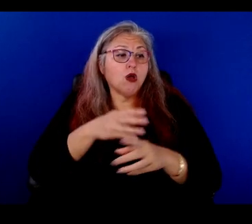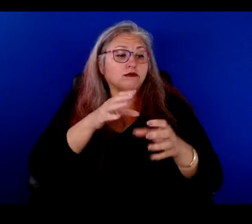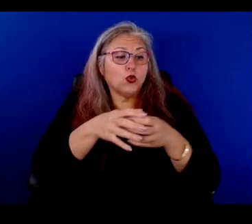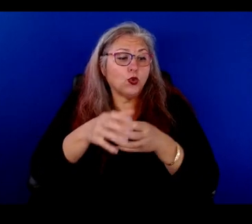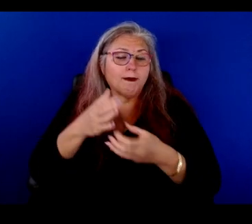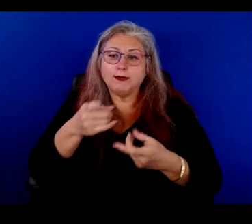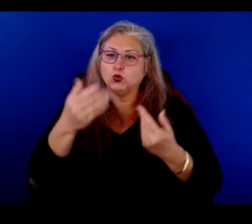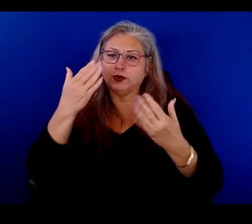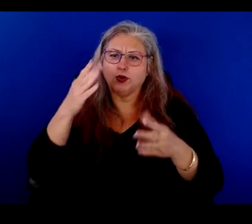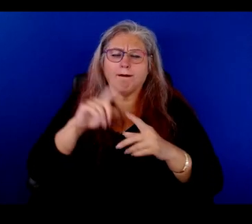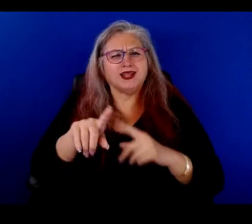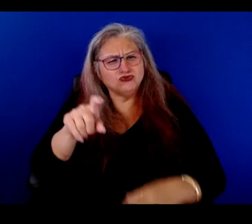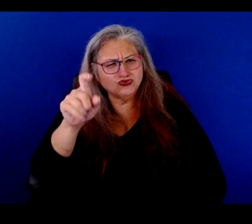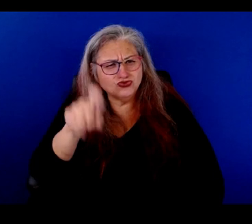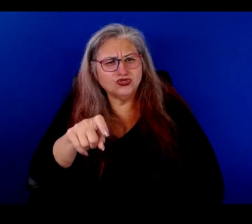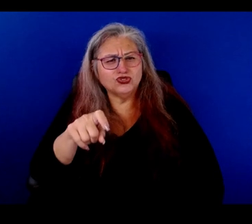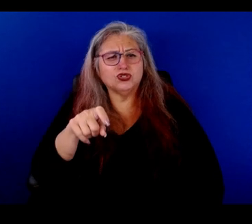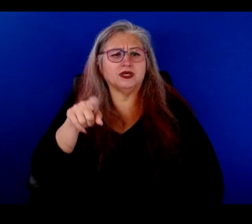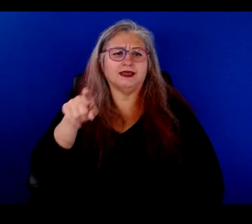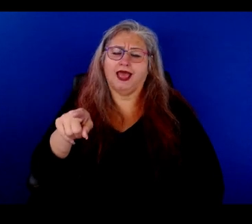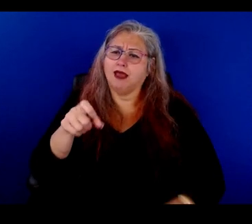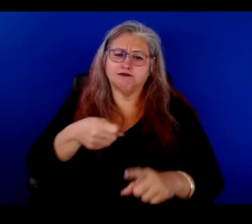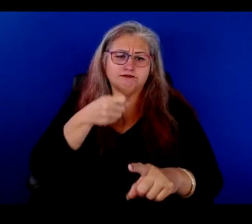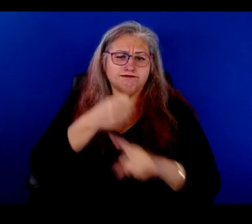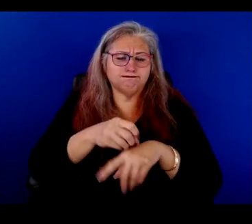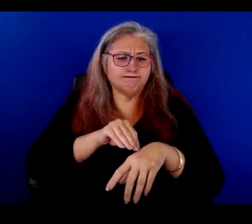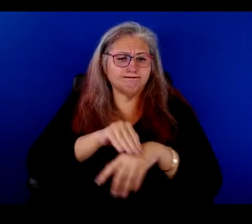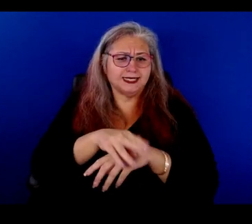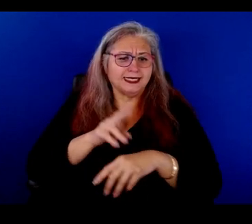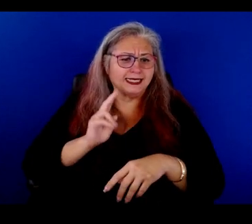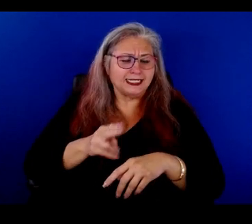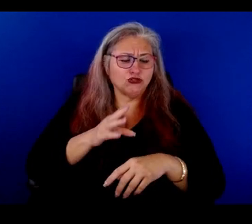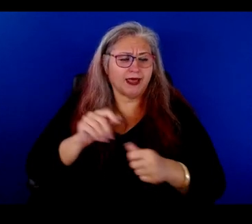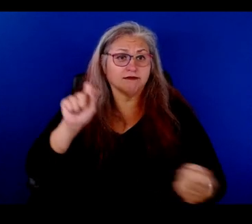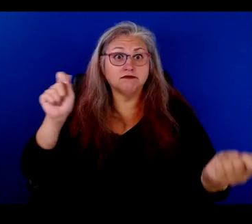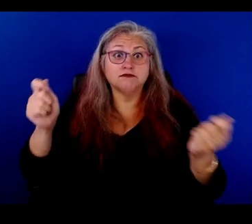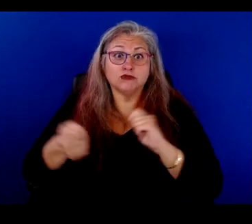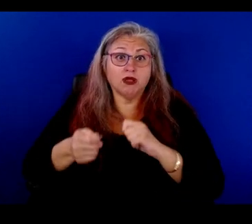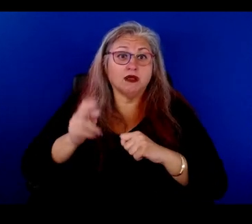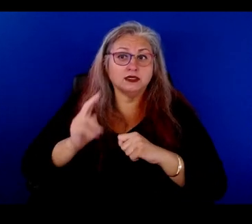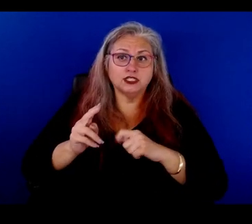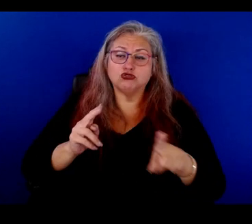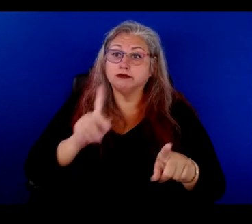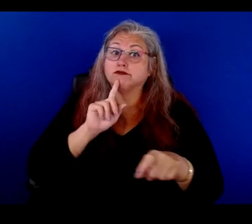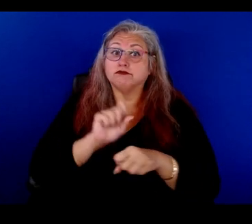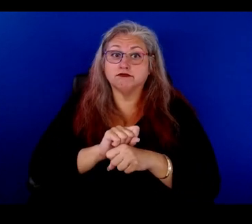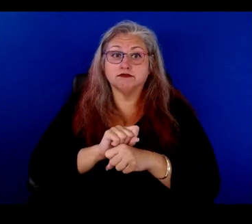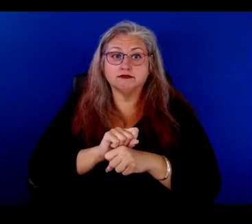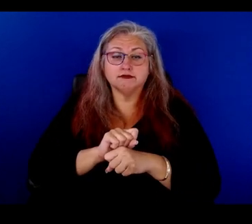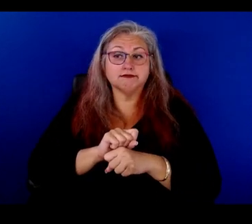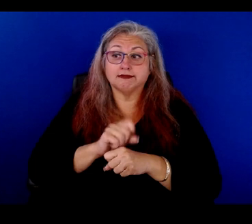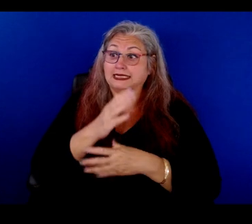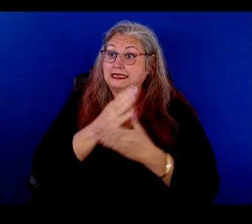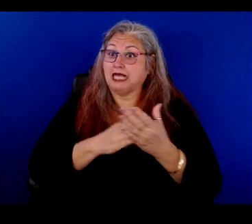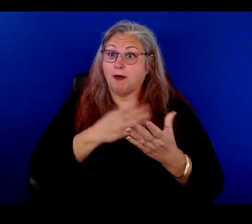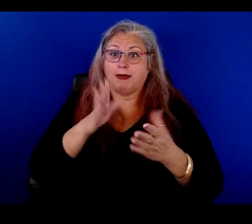not know them. And you should because they have made history and they have changed the course of history. In fact, and in some cases